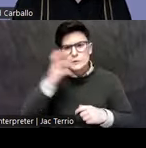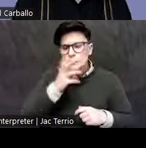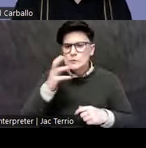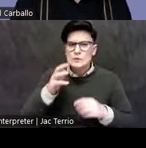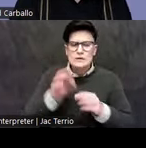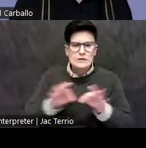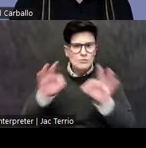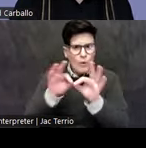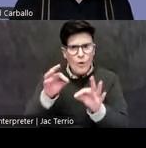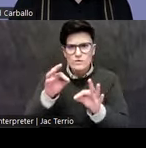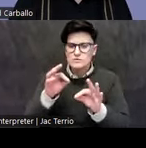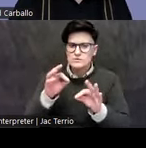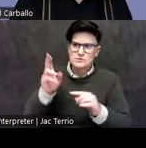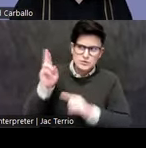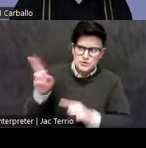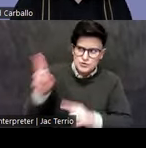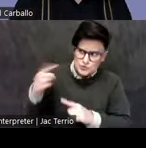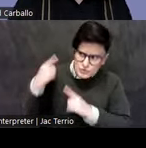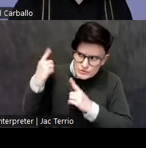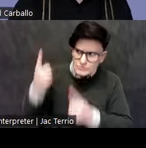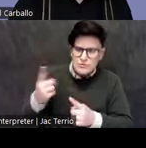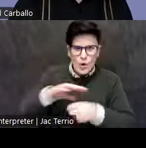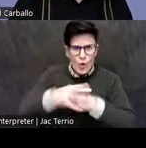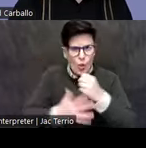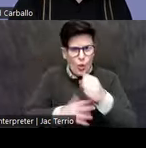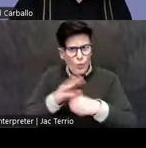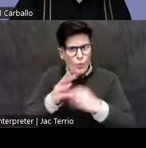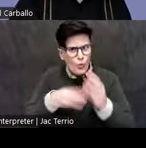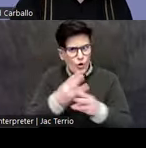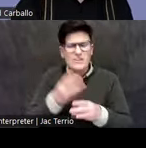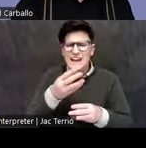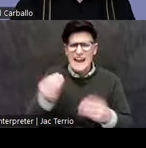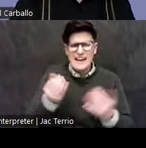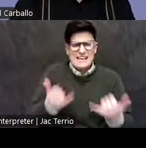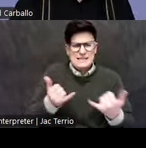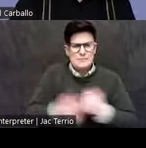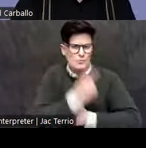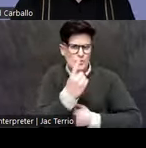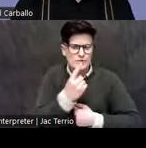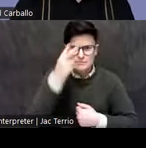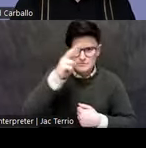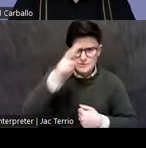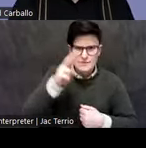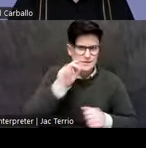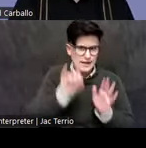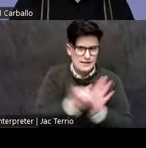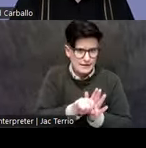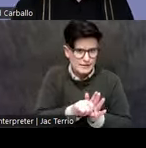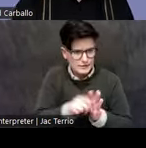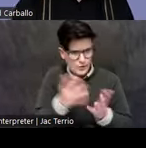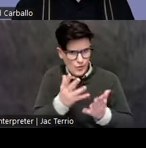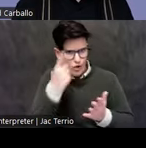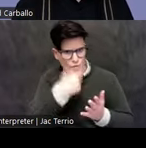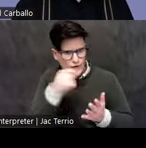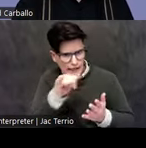global history, but also to contemporary Mexican identity. And that's been debated in many ways and